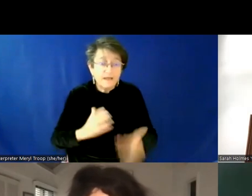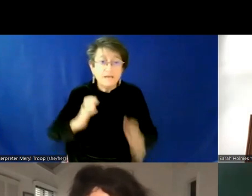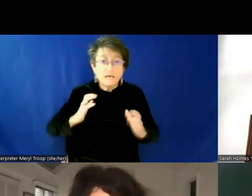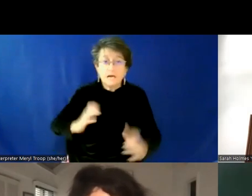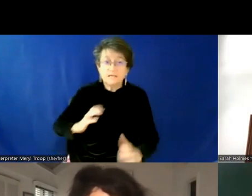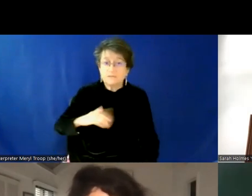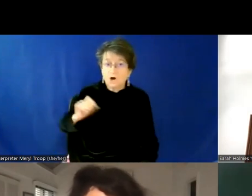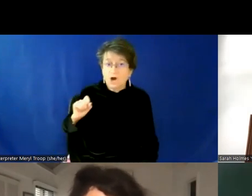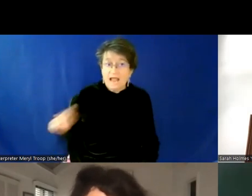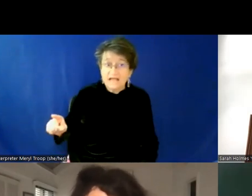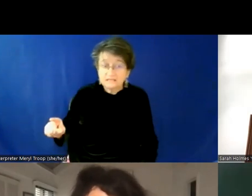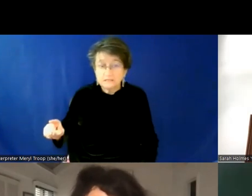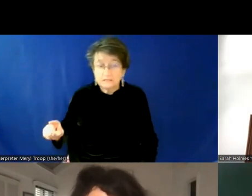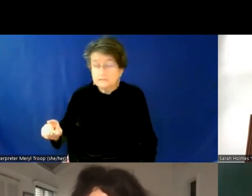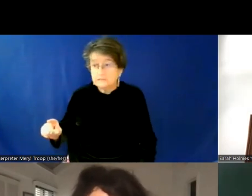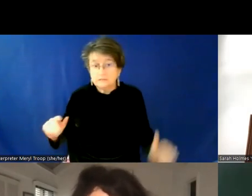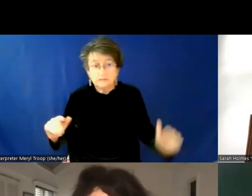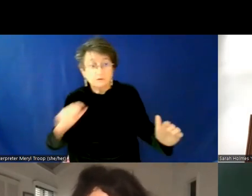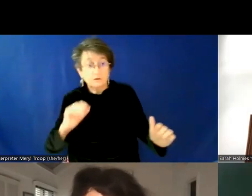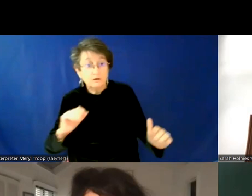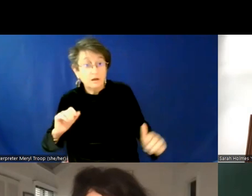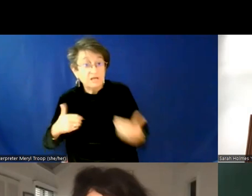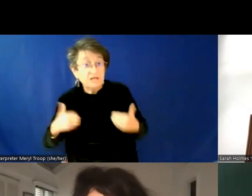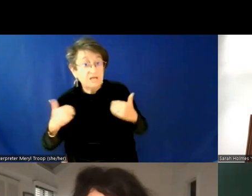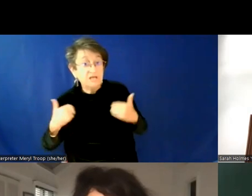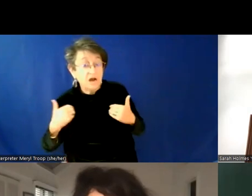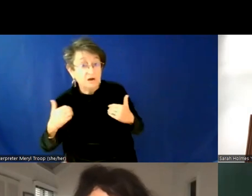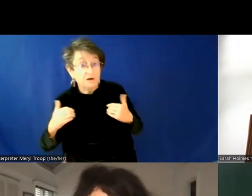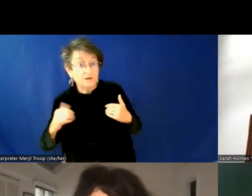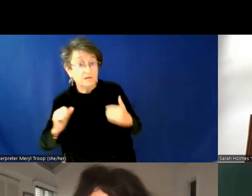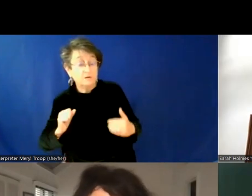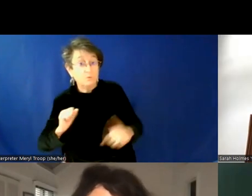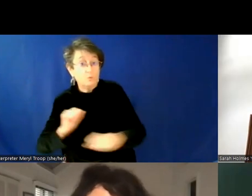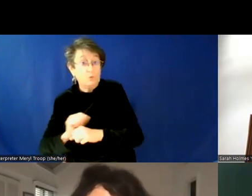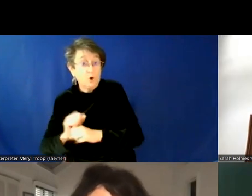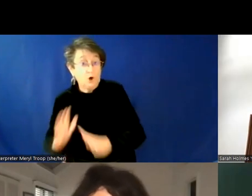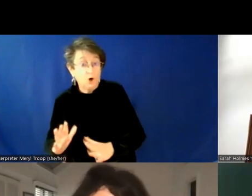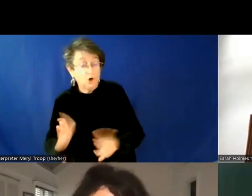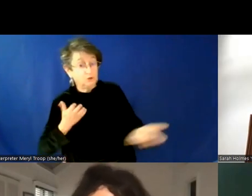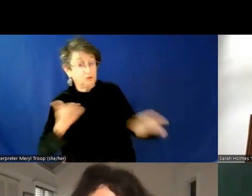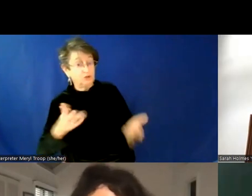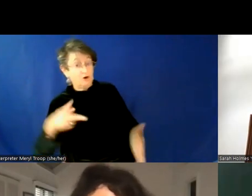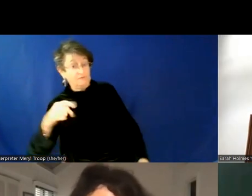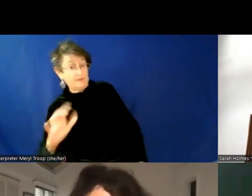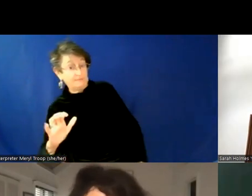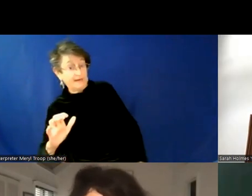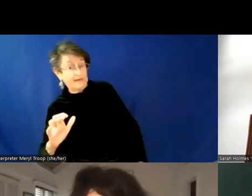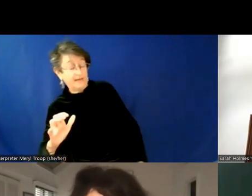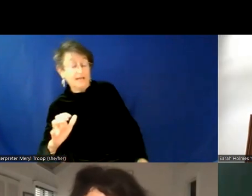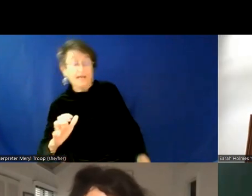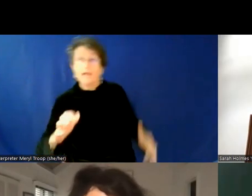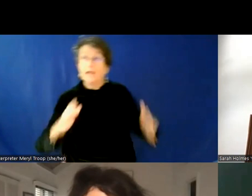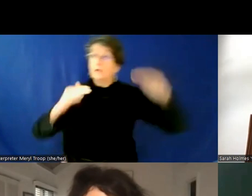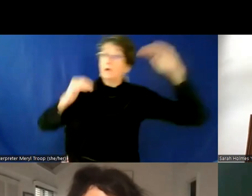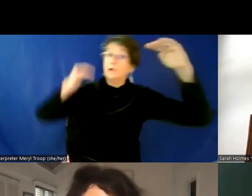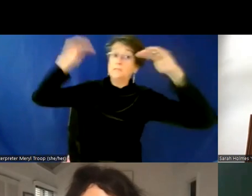there's that power dynamic between an associate there to serve the public and the public perhaps questioning someone's gender.